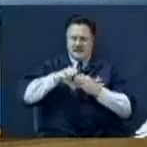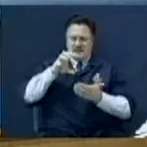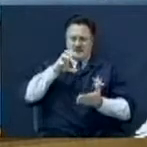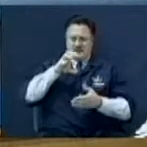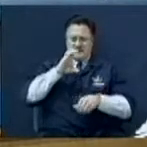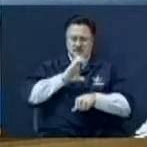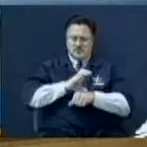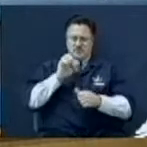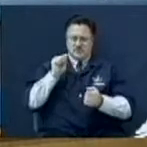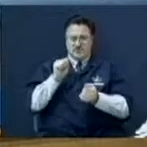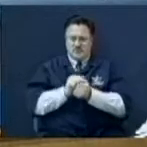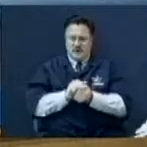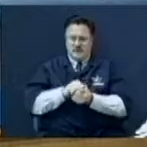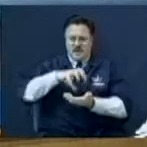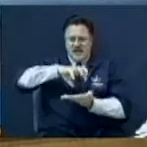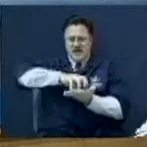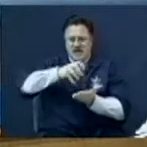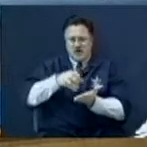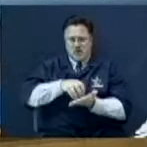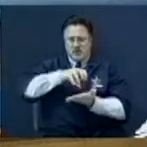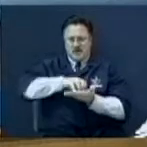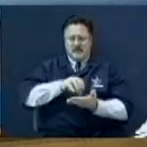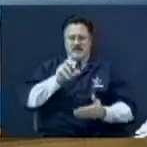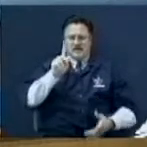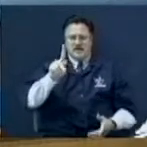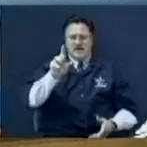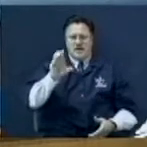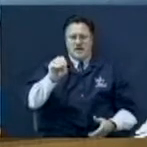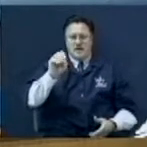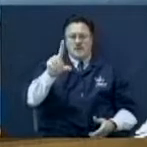and some Kool-Aid. I think that's bad.